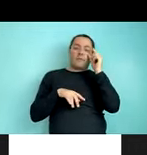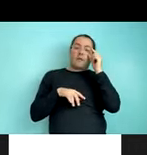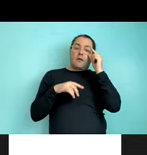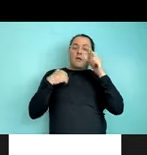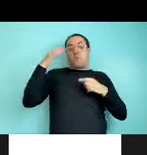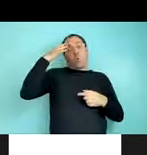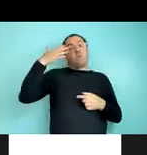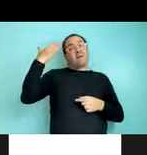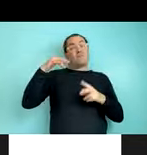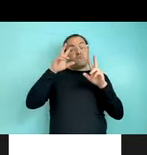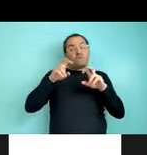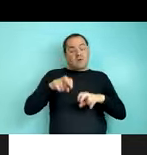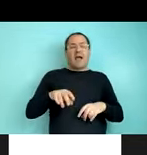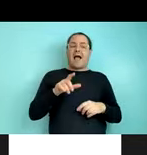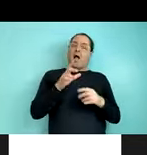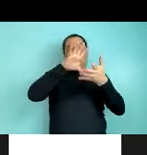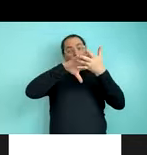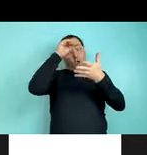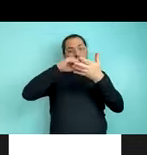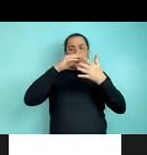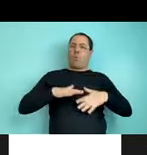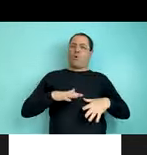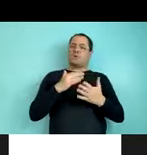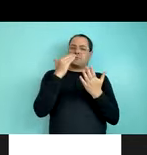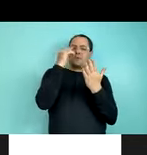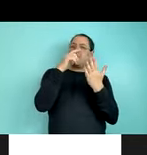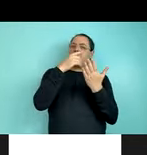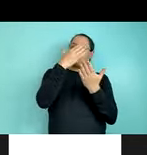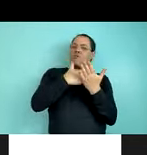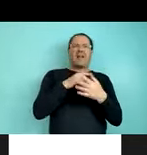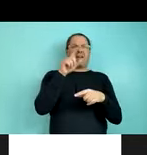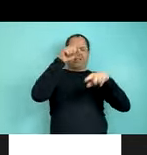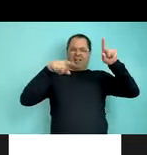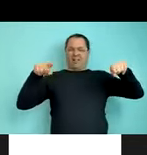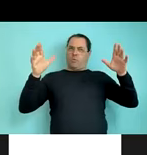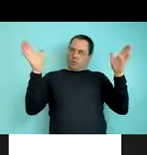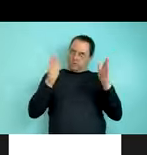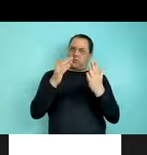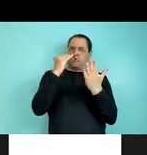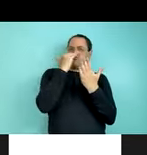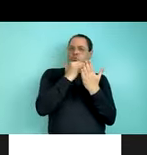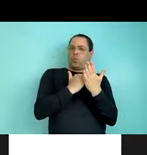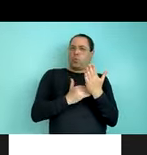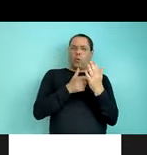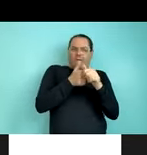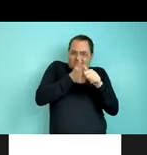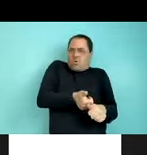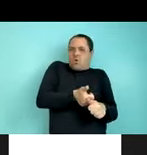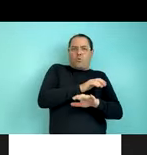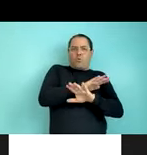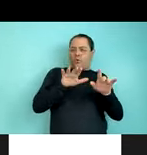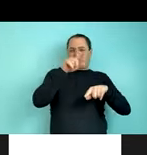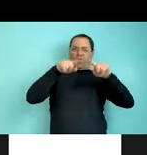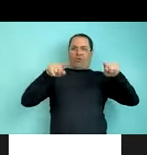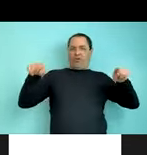work that learners of a language have a bias to regularize unpredictable variation in the input from their models. We've seen